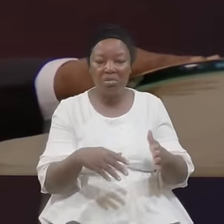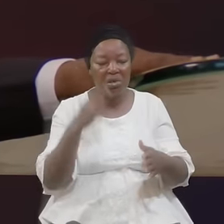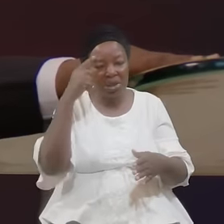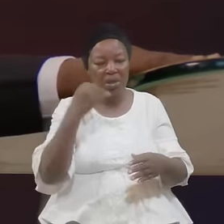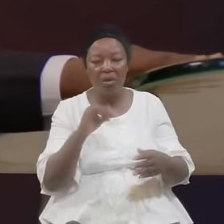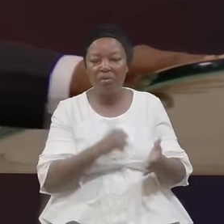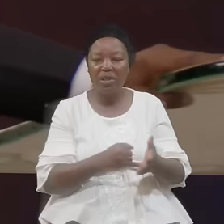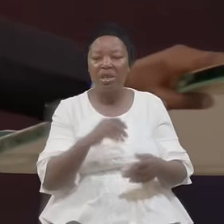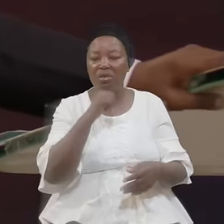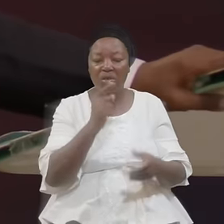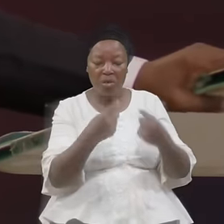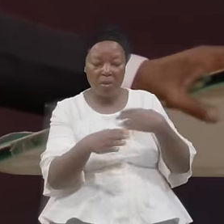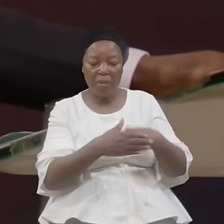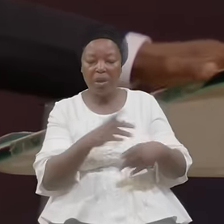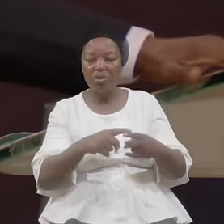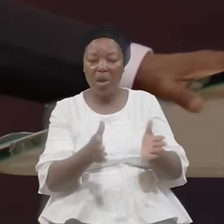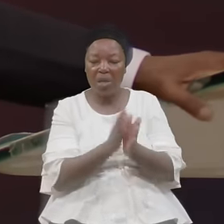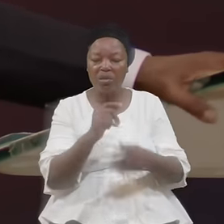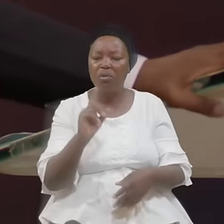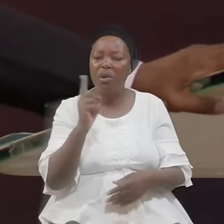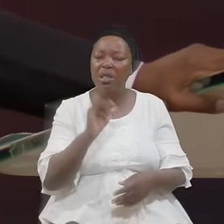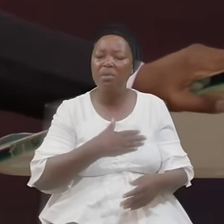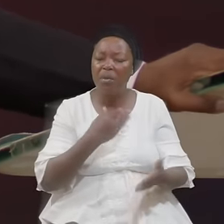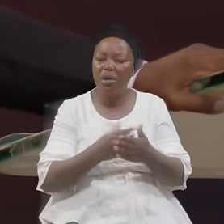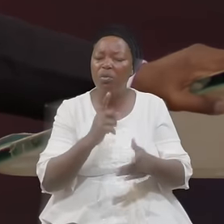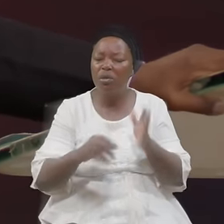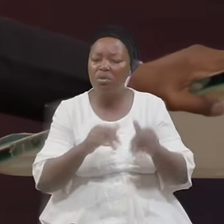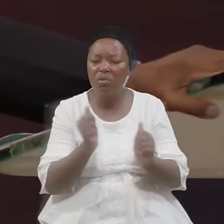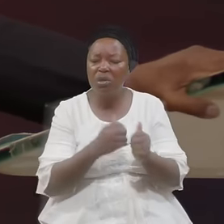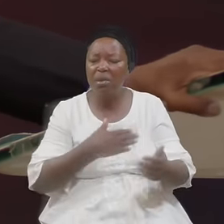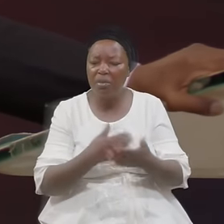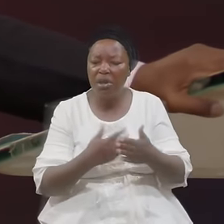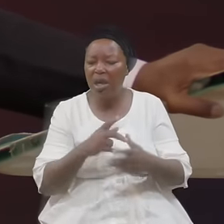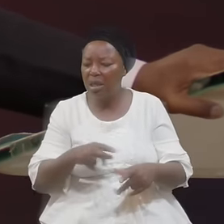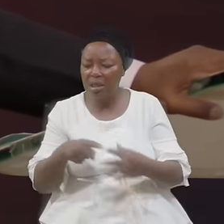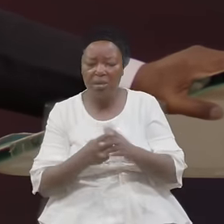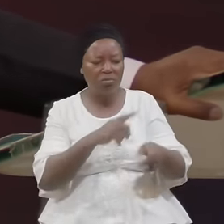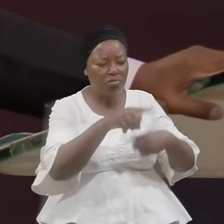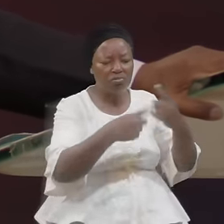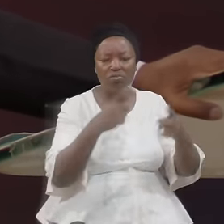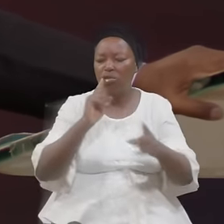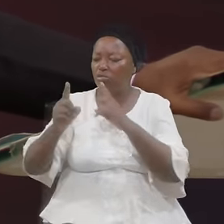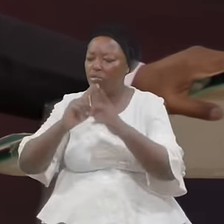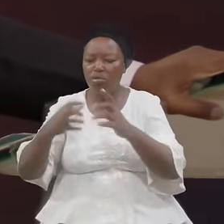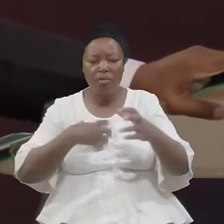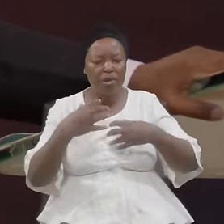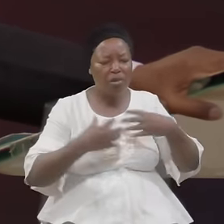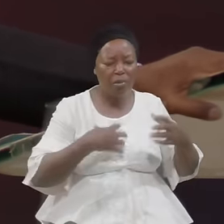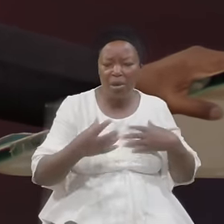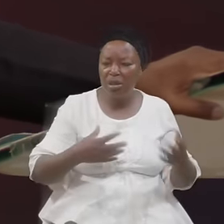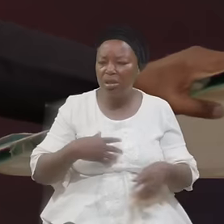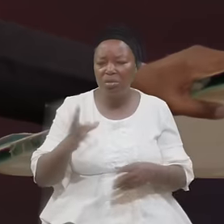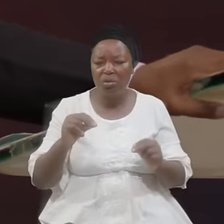Coming To Ask My Money My Money What Did You Do With My Money I Not Bragging I Going All About Without